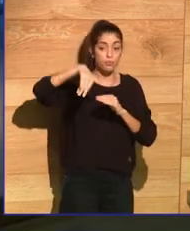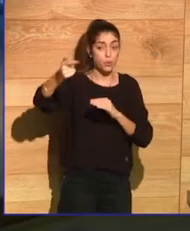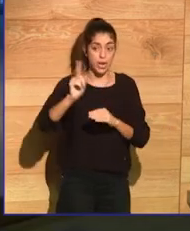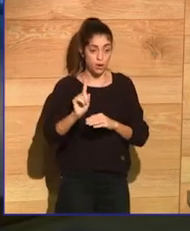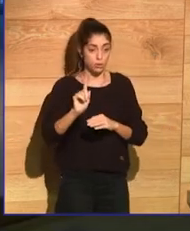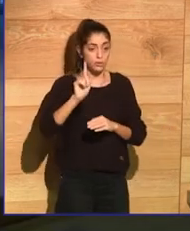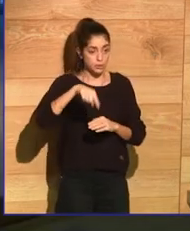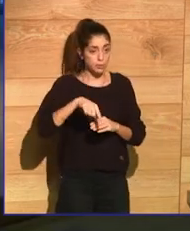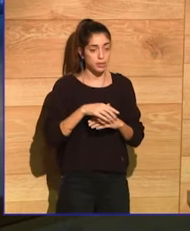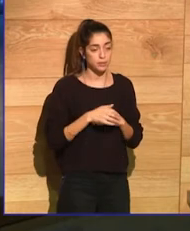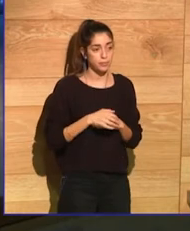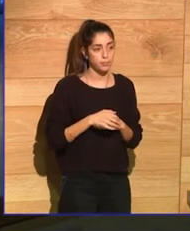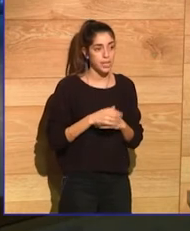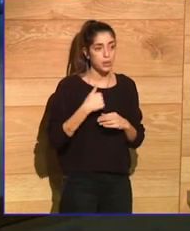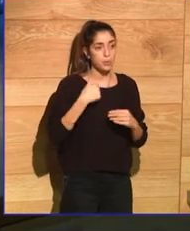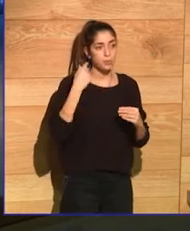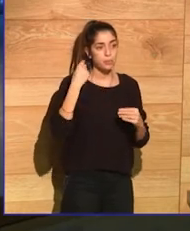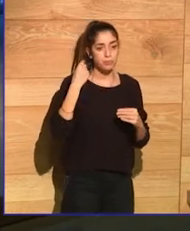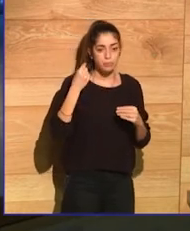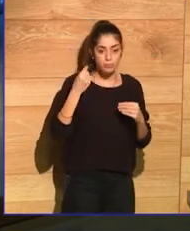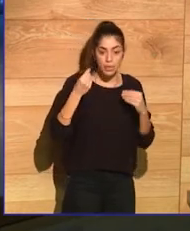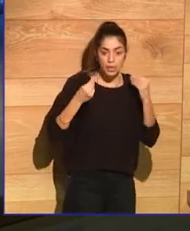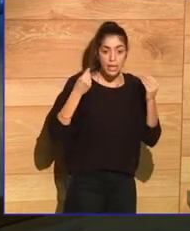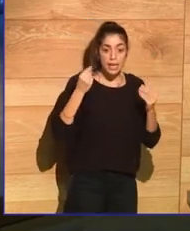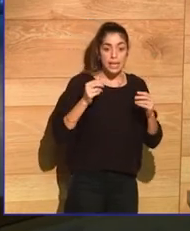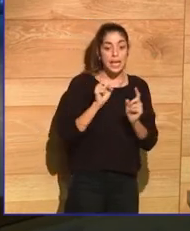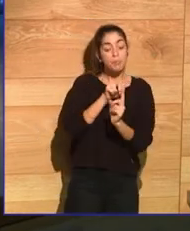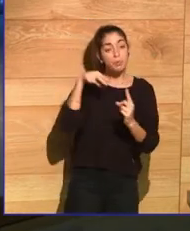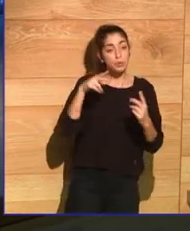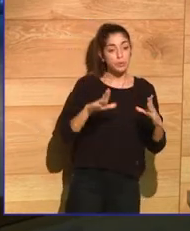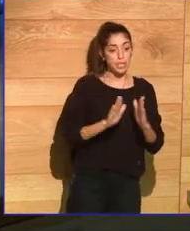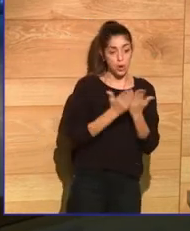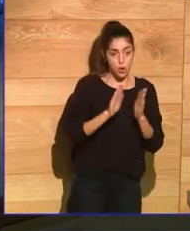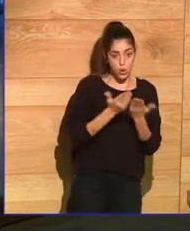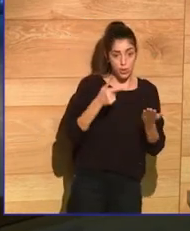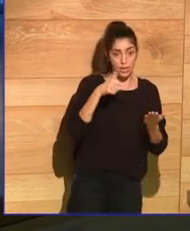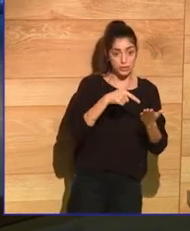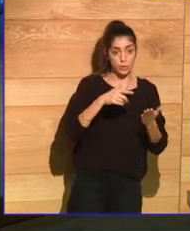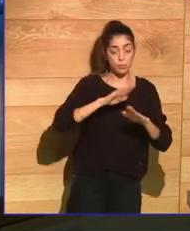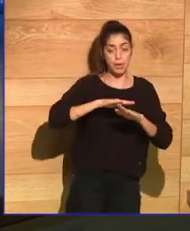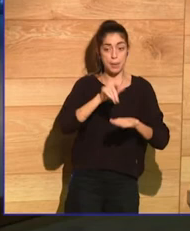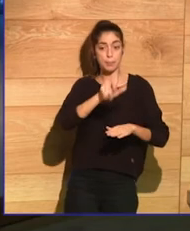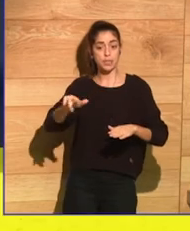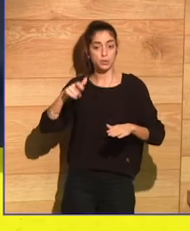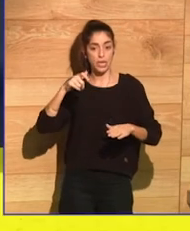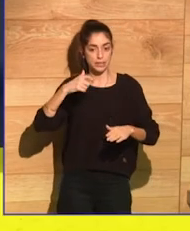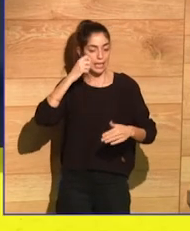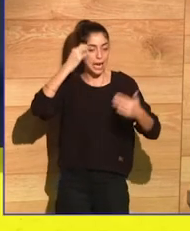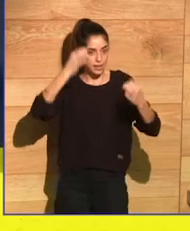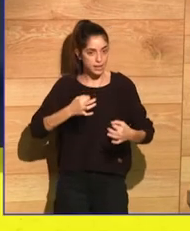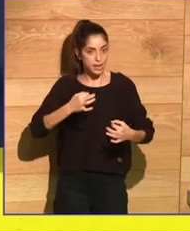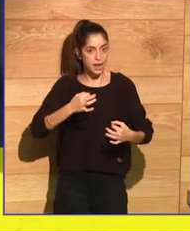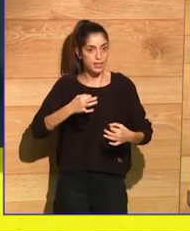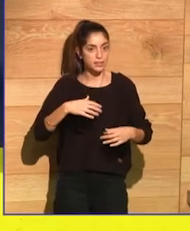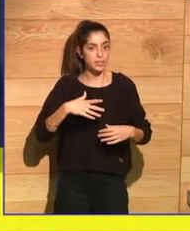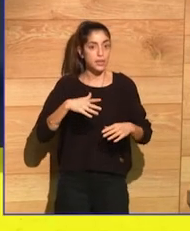At the beginning, you were talking about this journalistic approach when you write your novels, because you like your characters to be made of